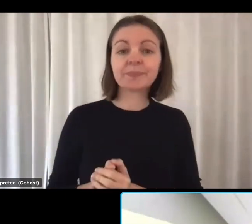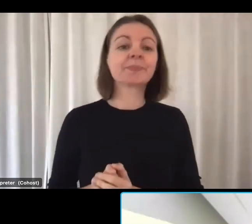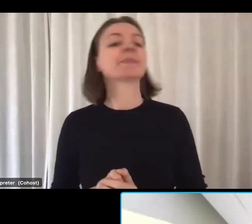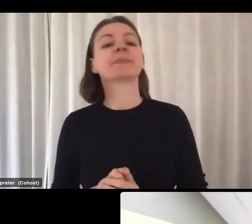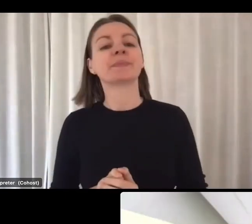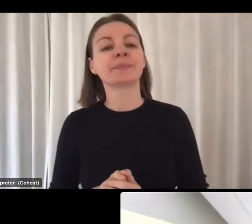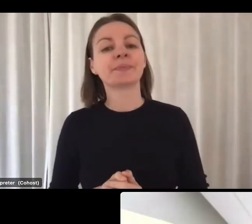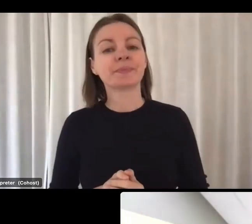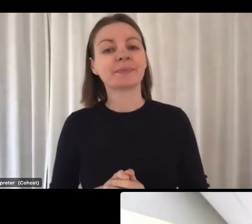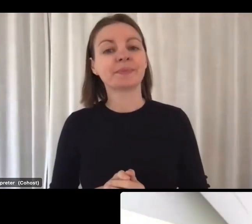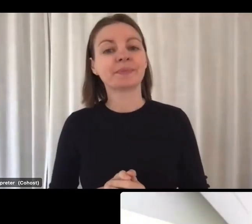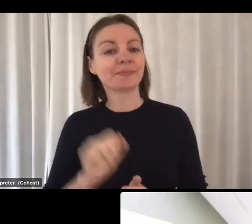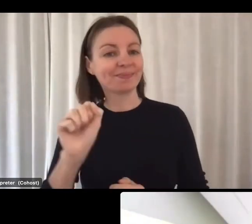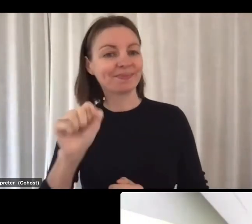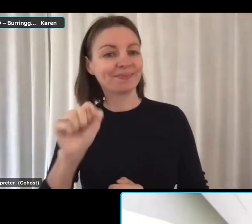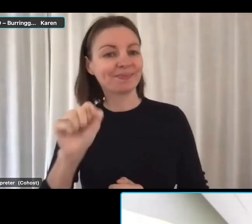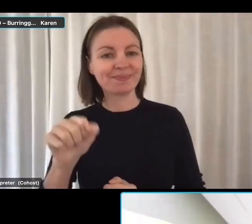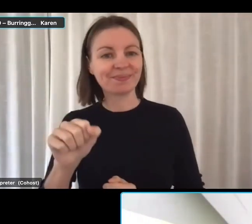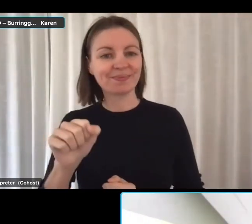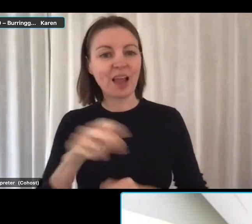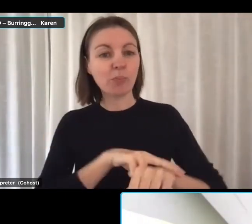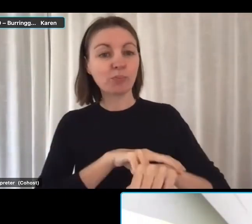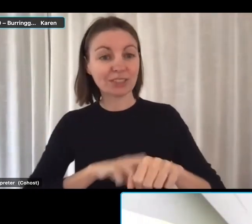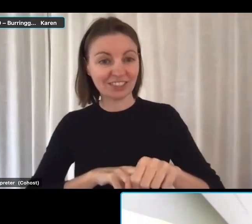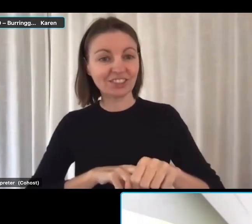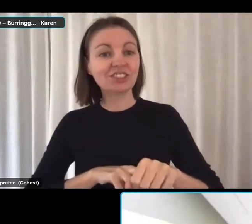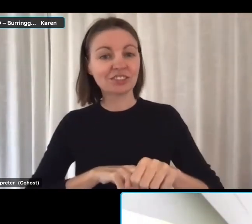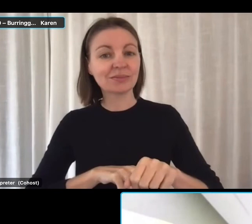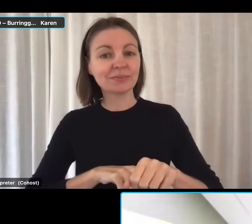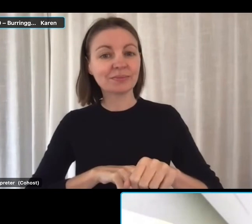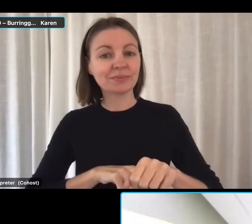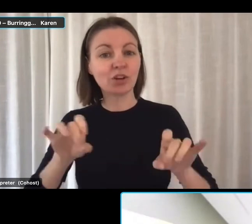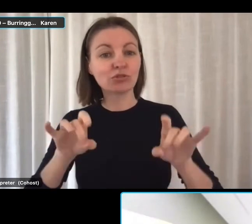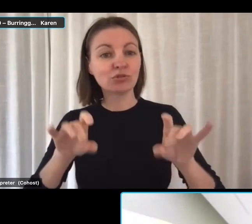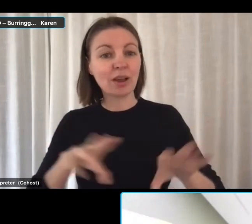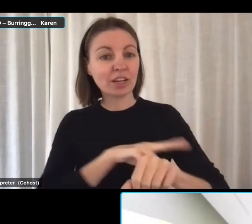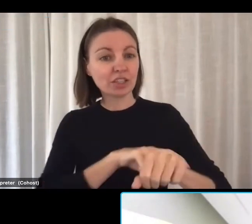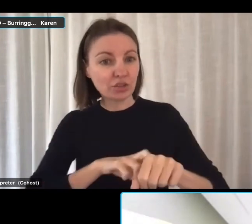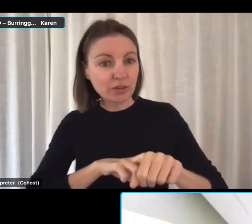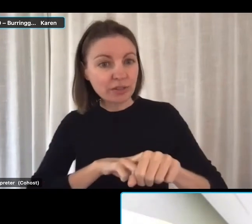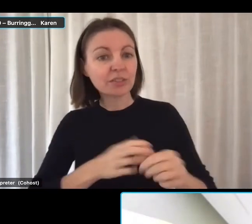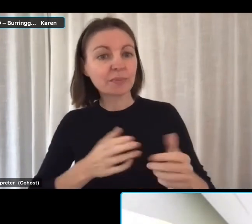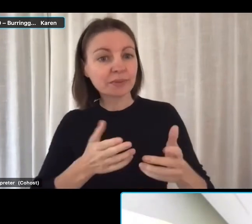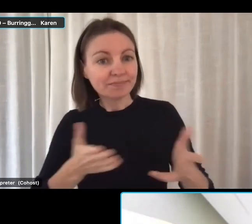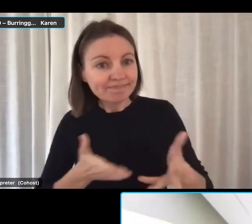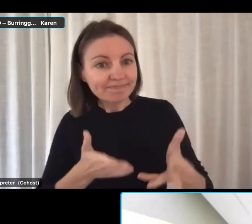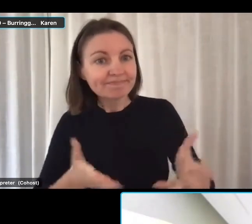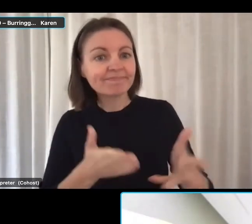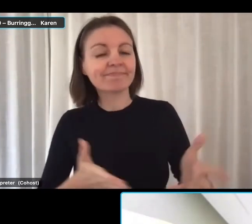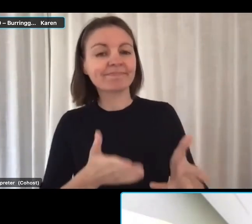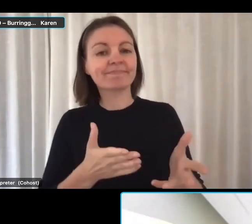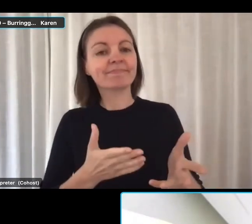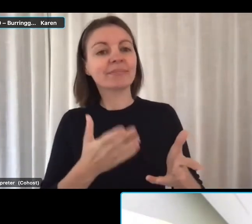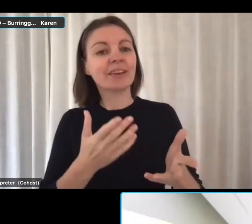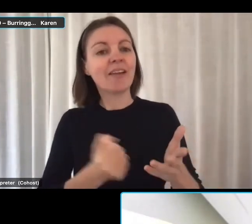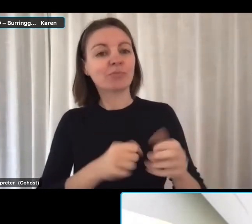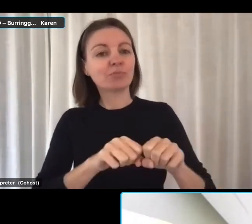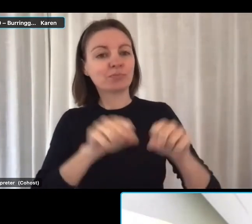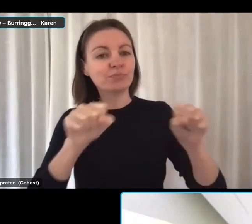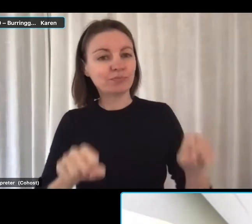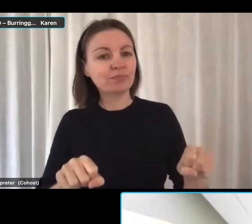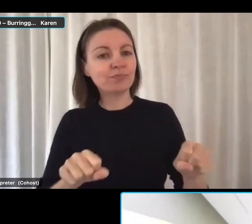take that one. Yes, the apprenticeship, Australian Apprenticeship Incentive Scheme is available, particularly for